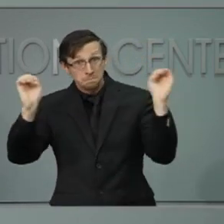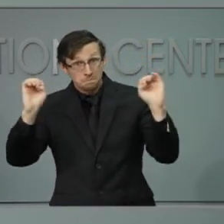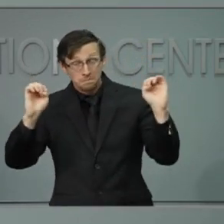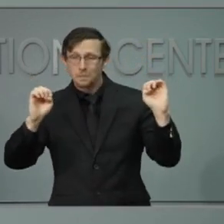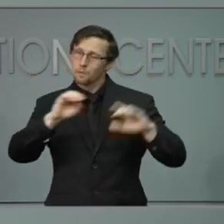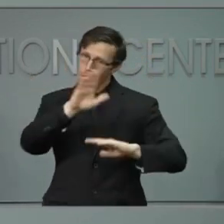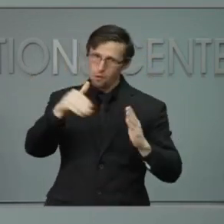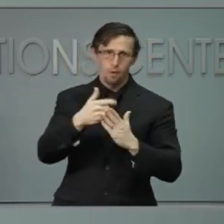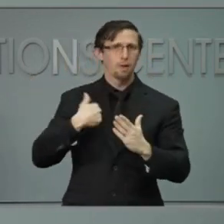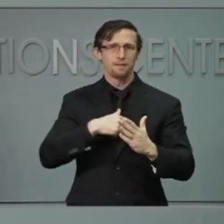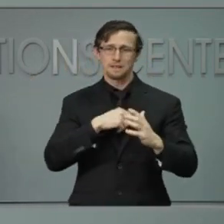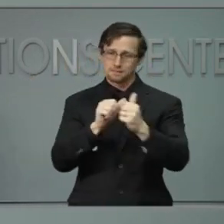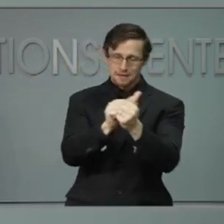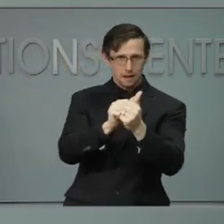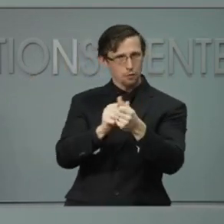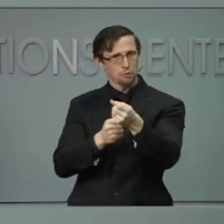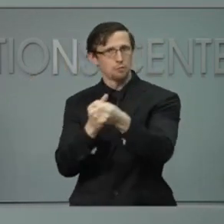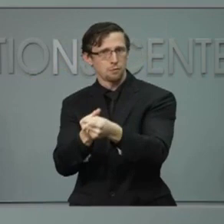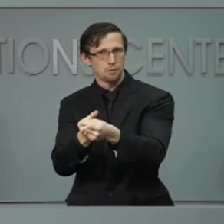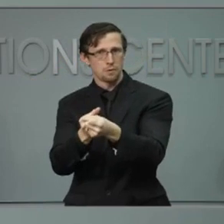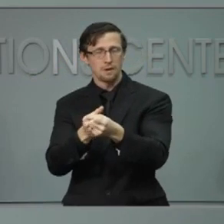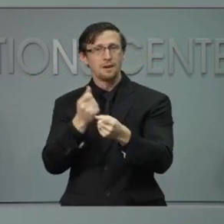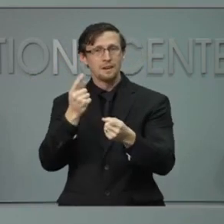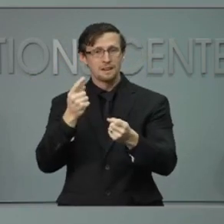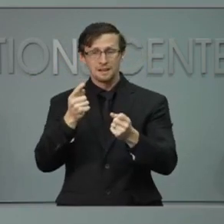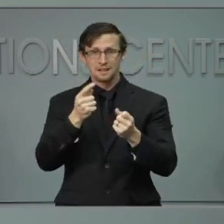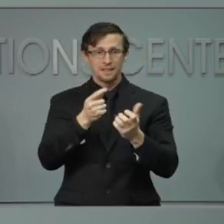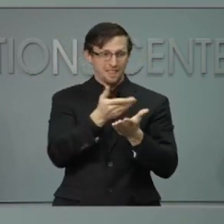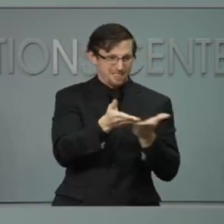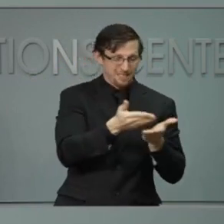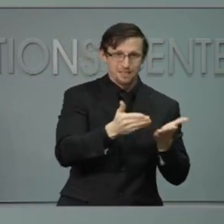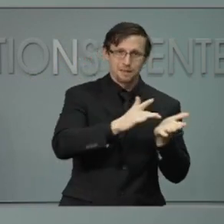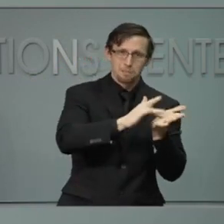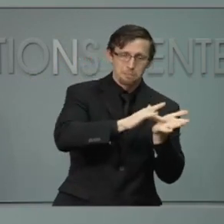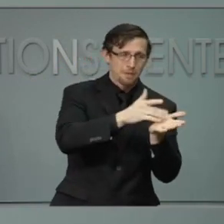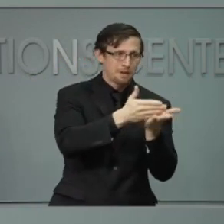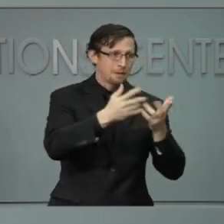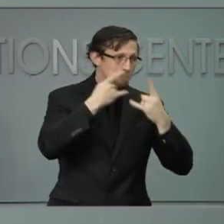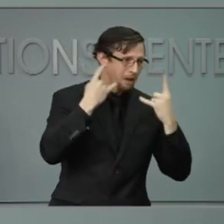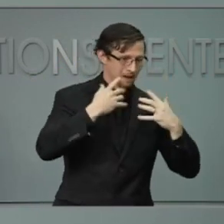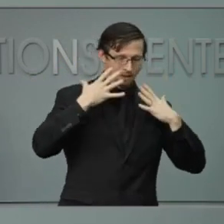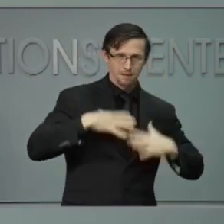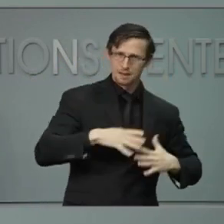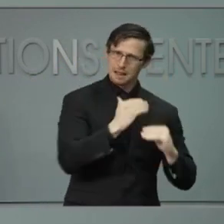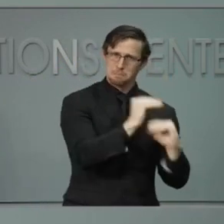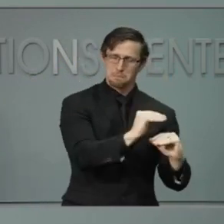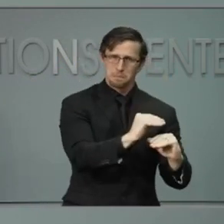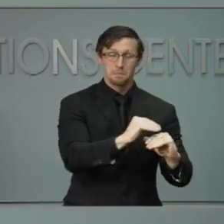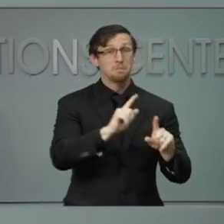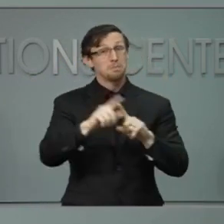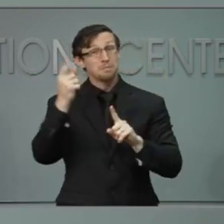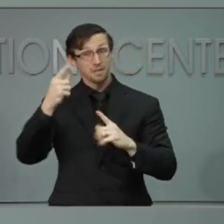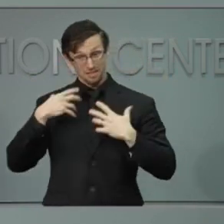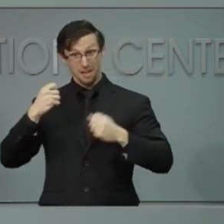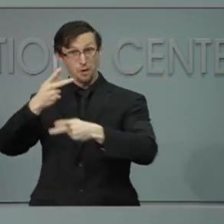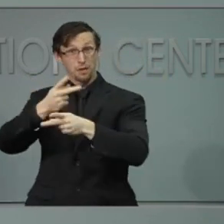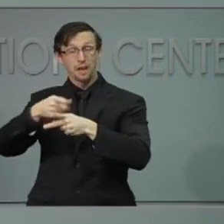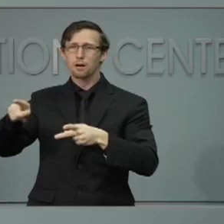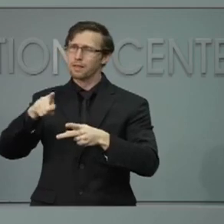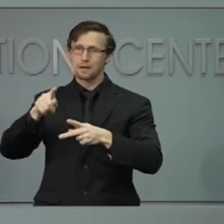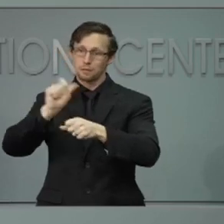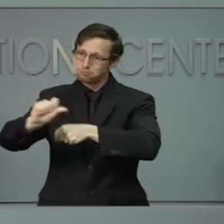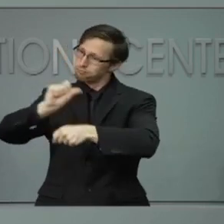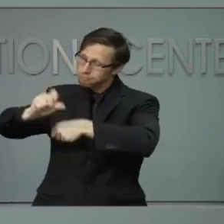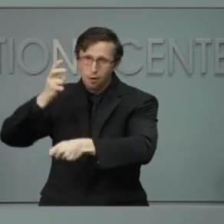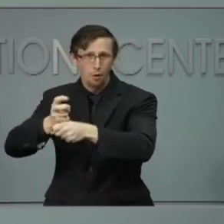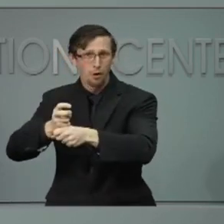part. Supplies are limited. Frontline health care workers are doing a great job, but their capacity